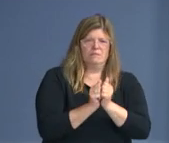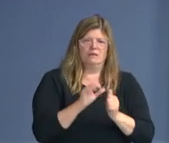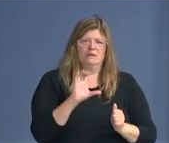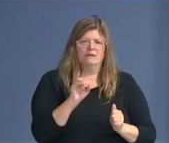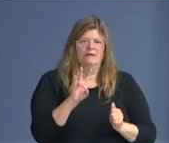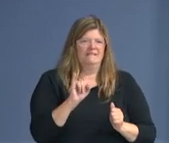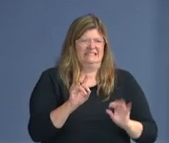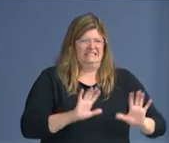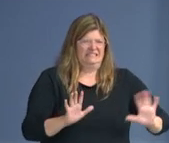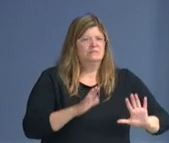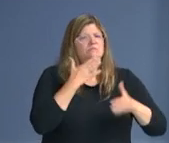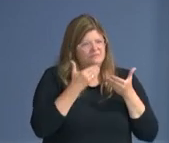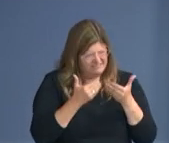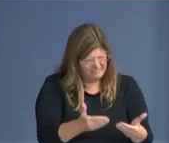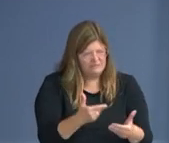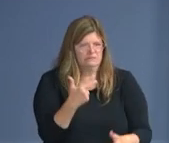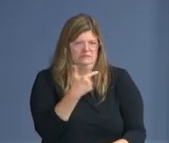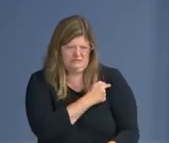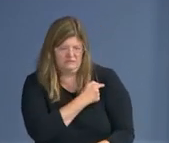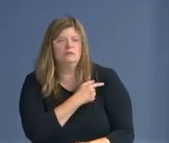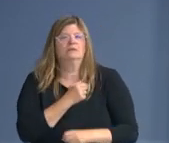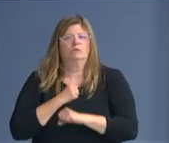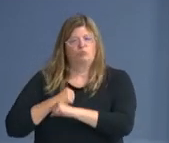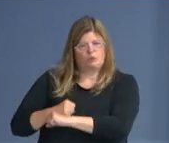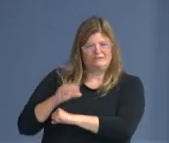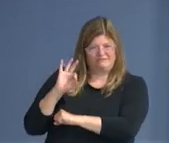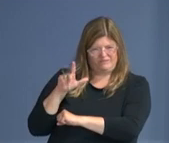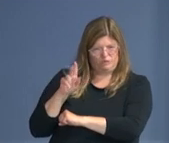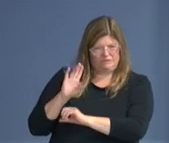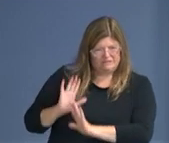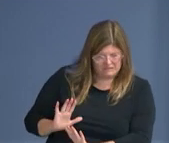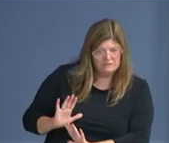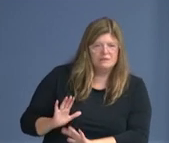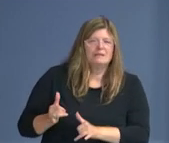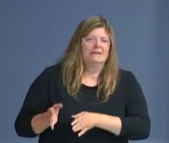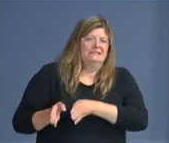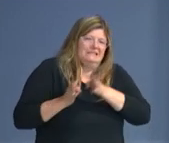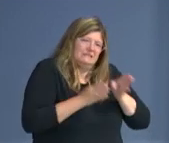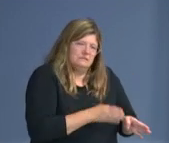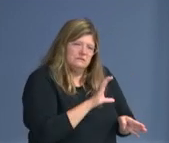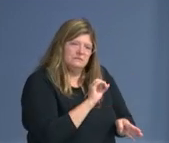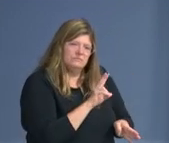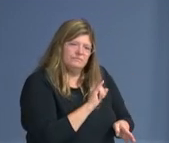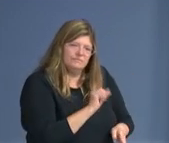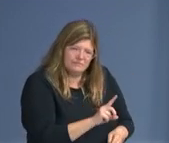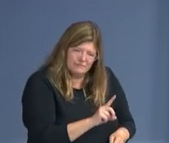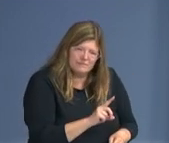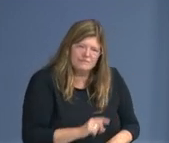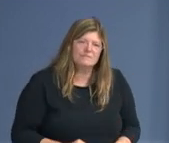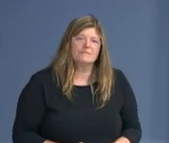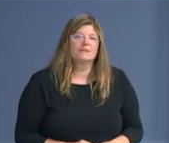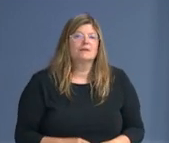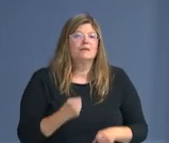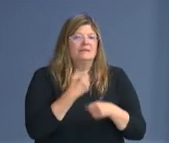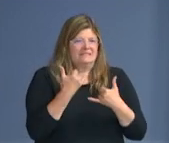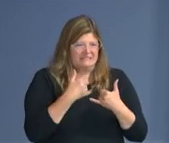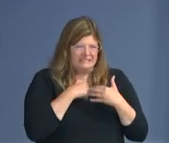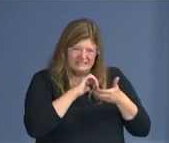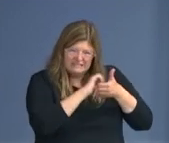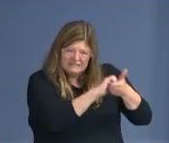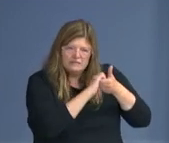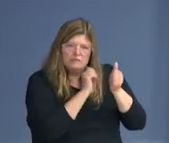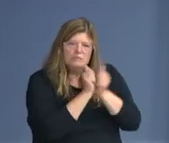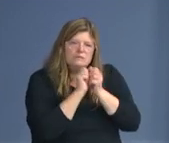community to ensure that our school-age population is vaccinated against all vaccine-preventable illnesses.